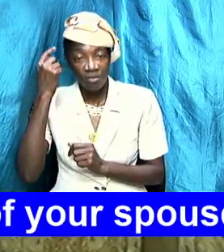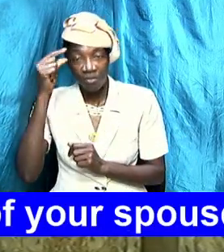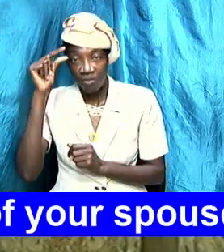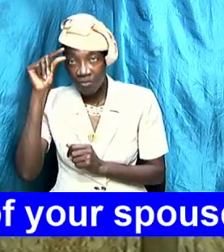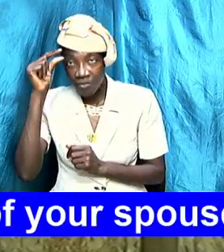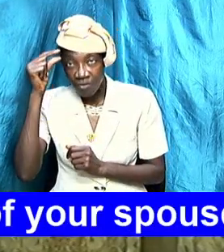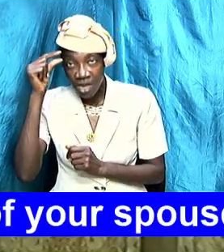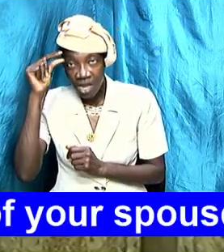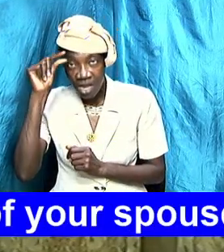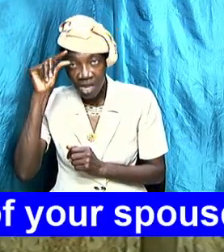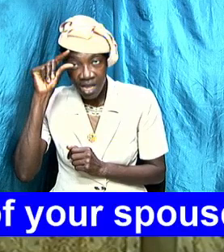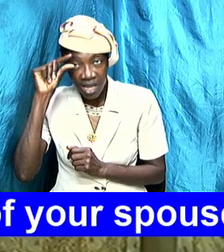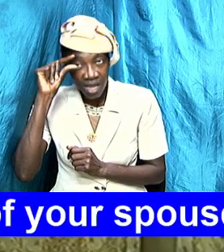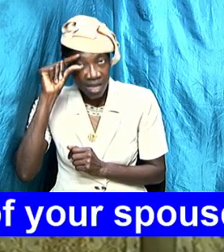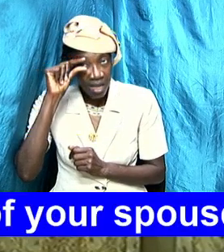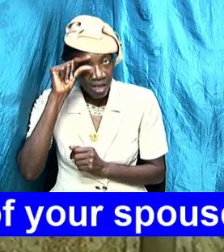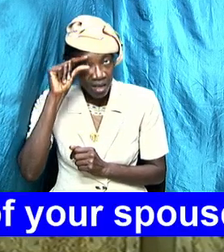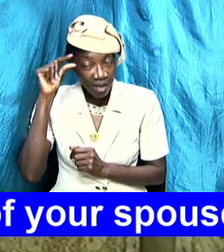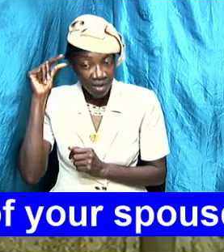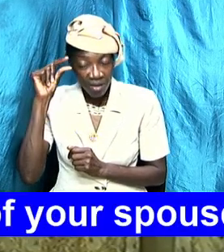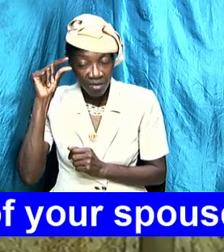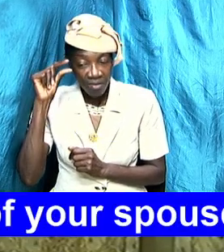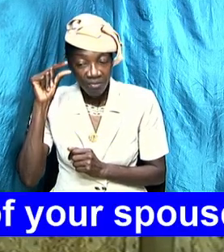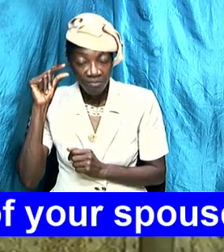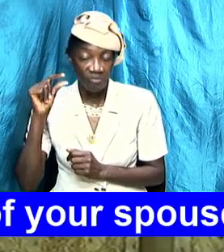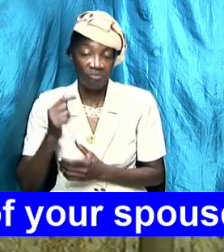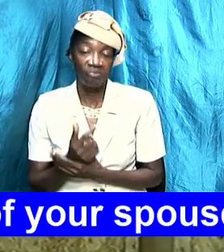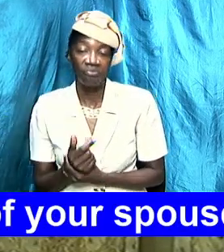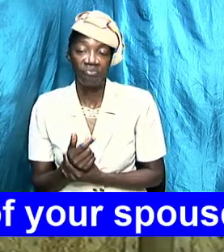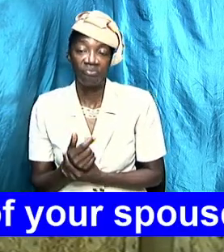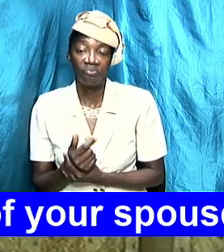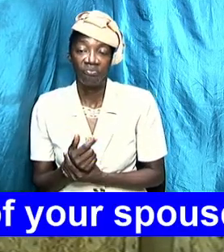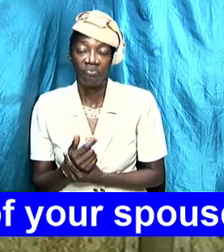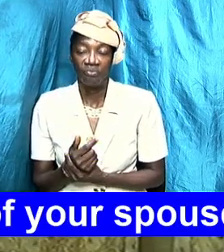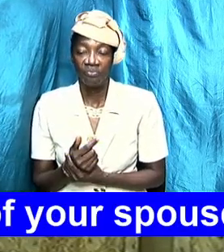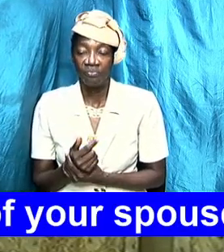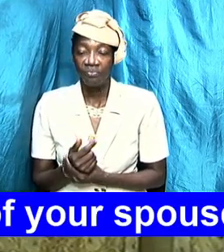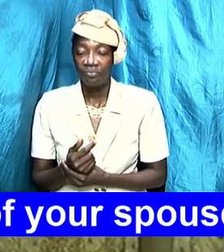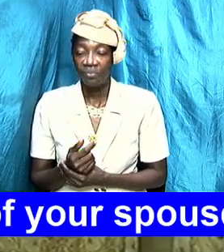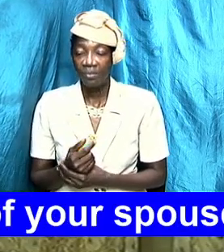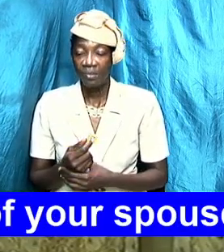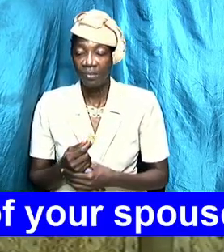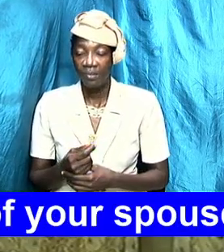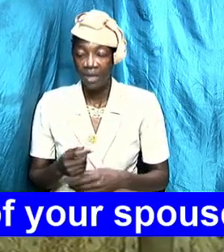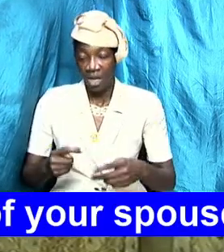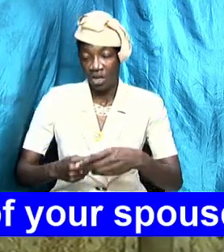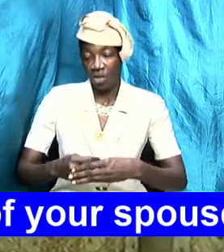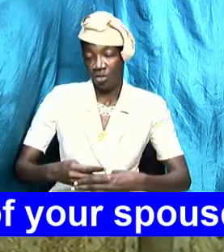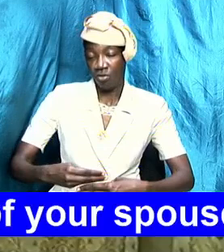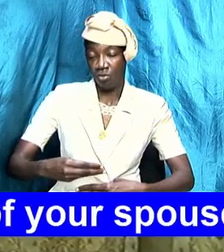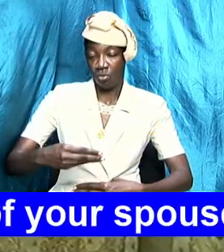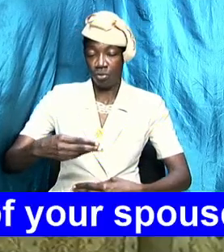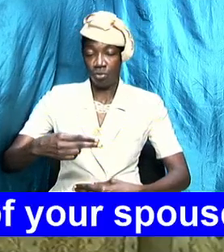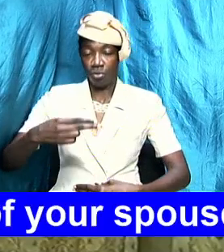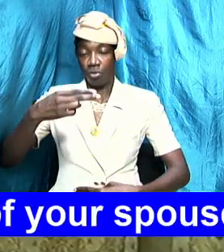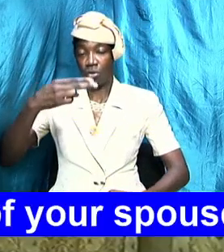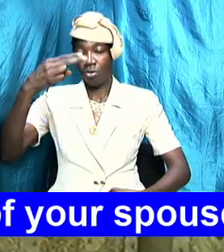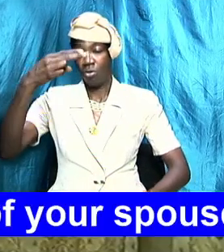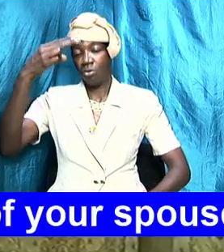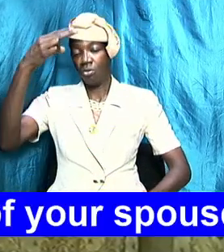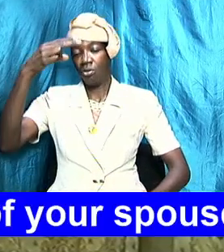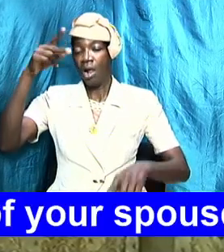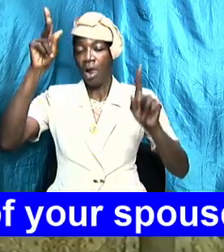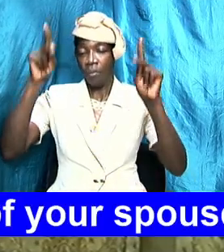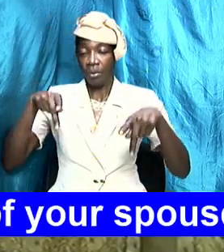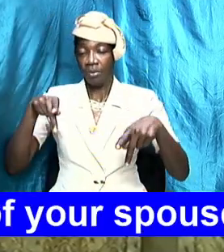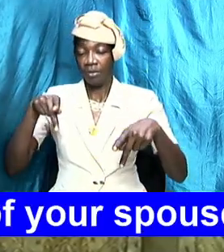you know the structure that was tall and taut you know start to bend over a little bit